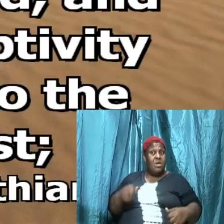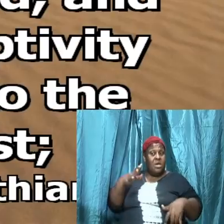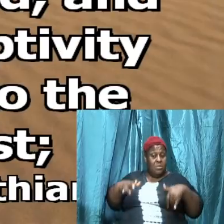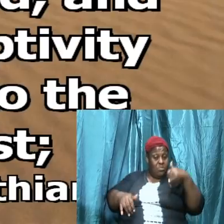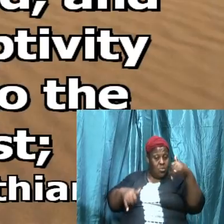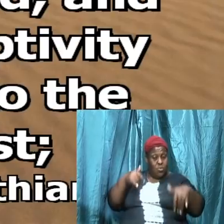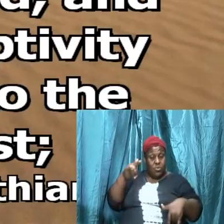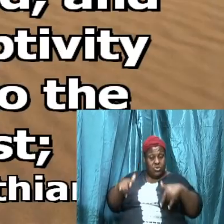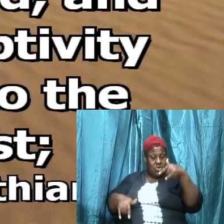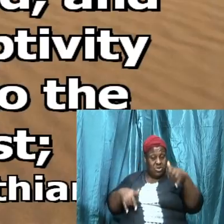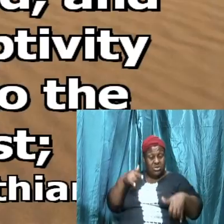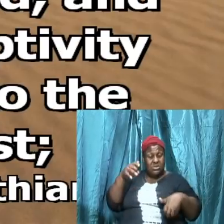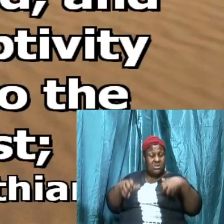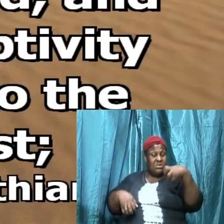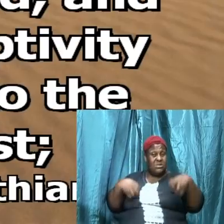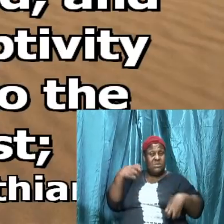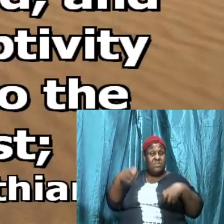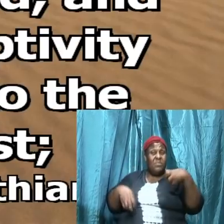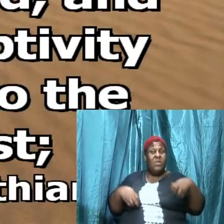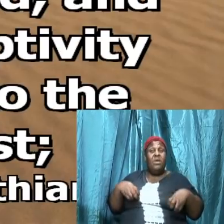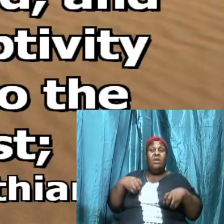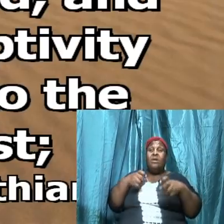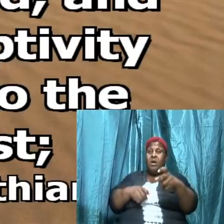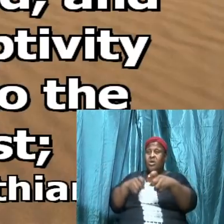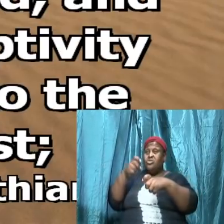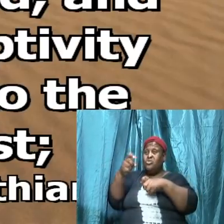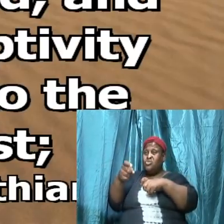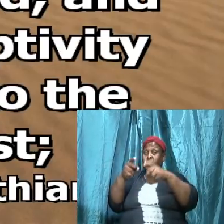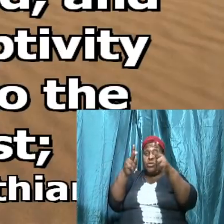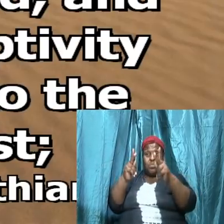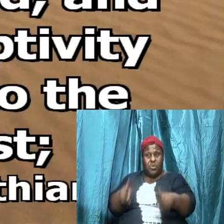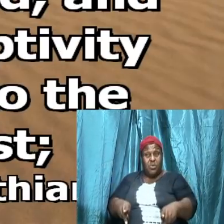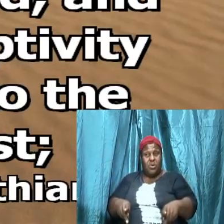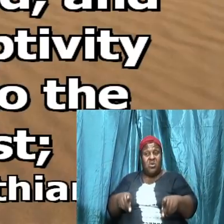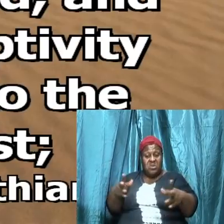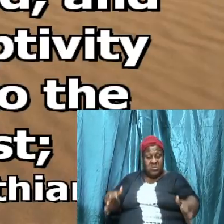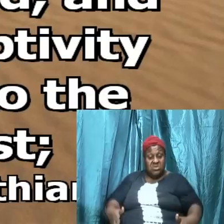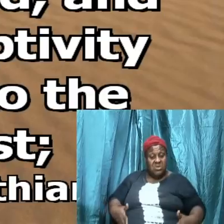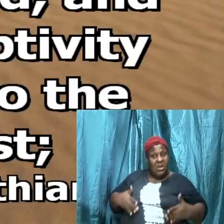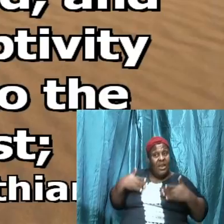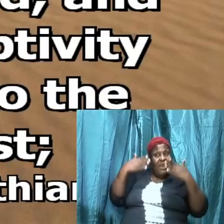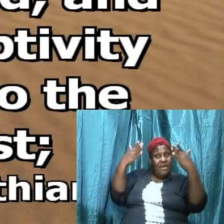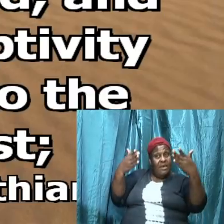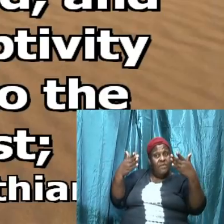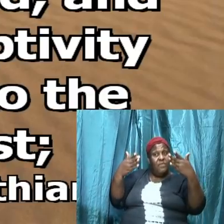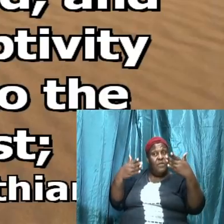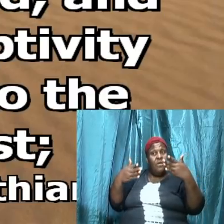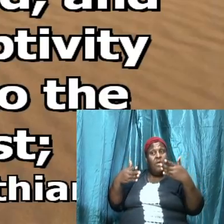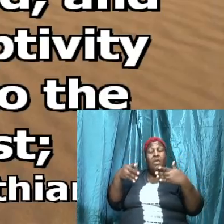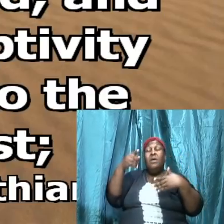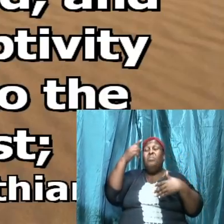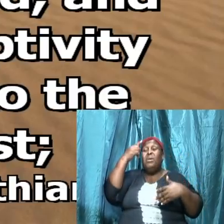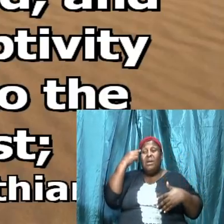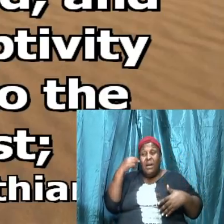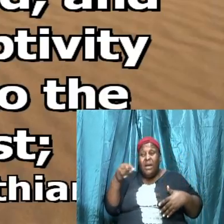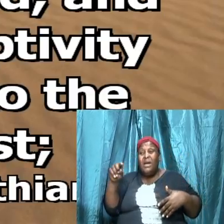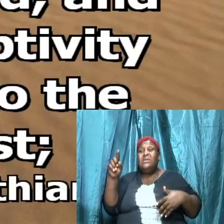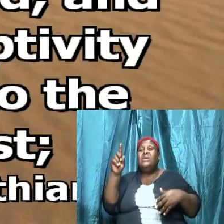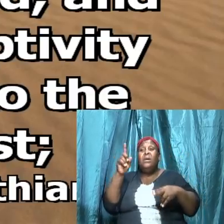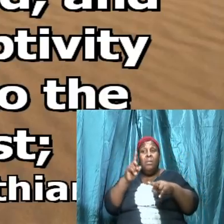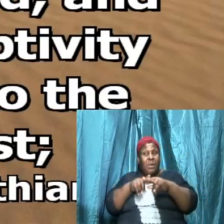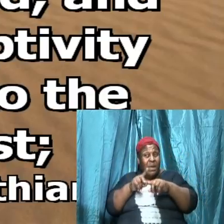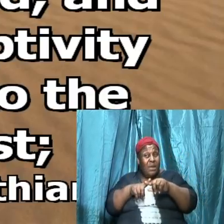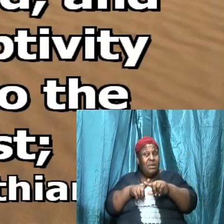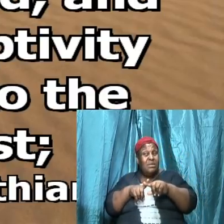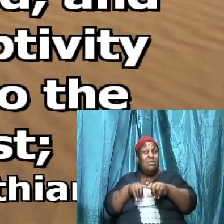yes he controls the person's life so to speak because depending on